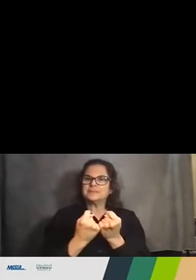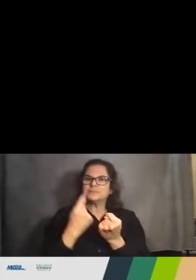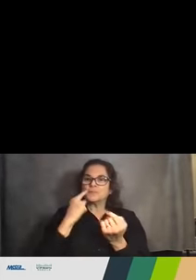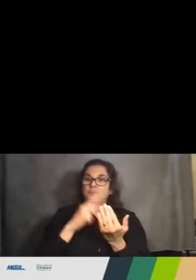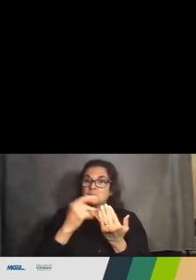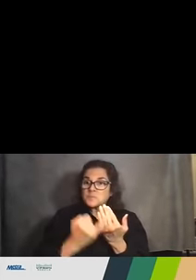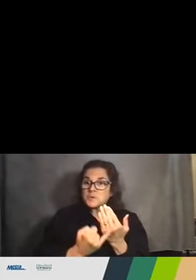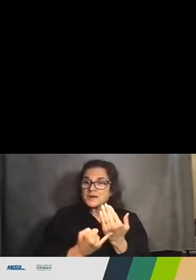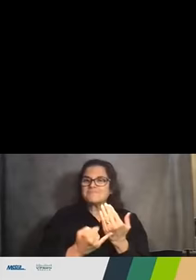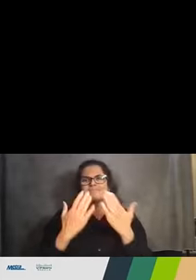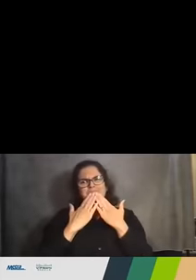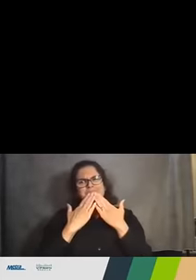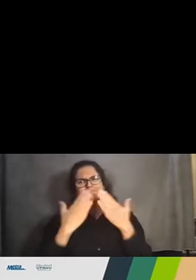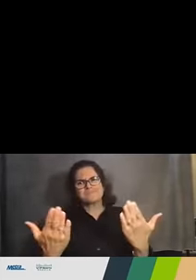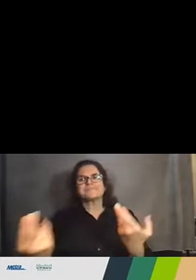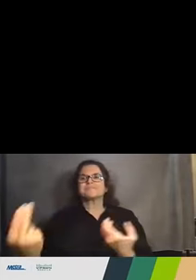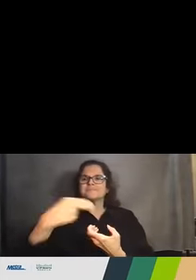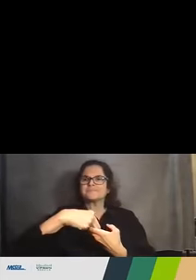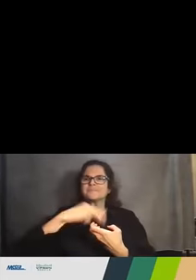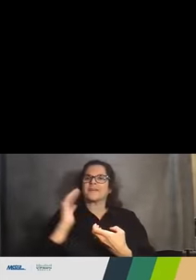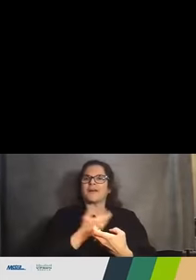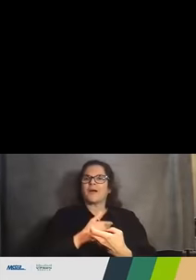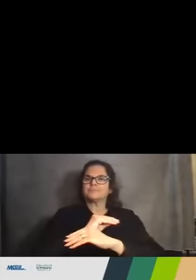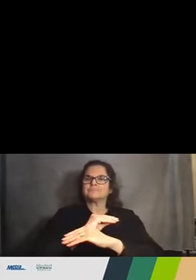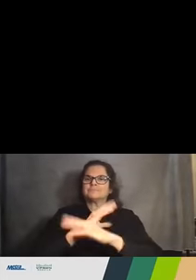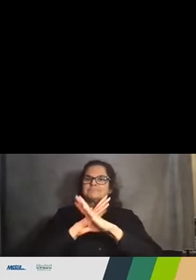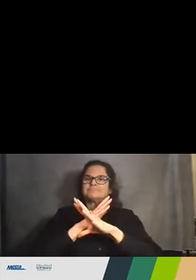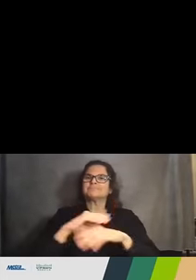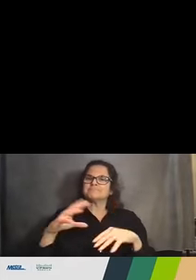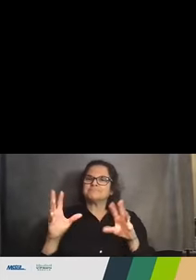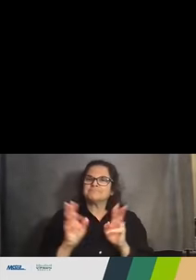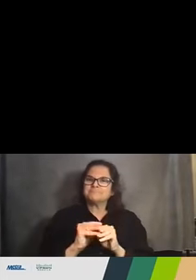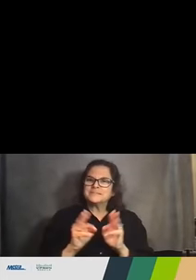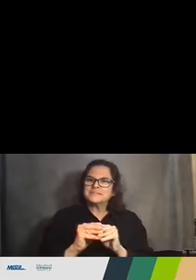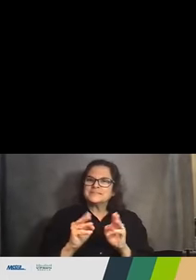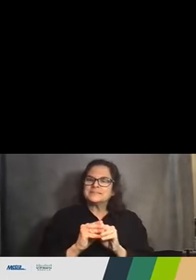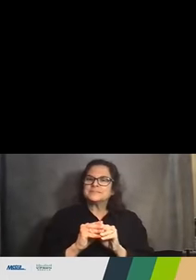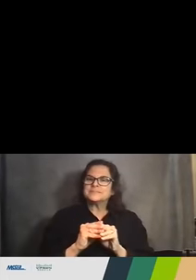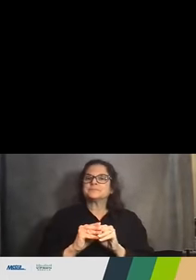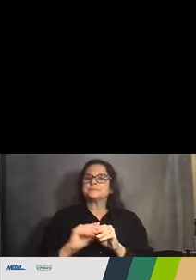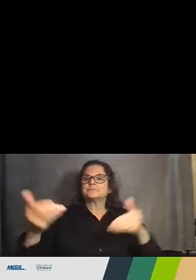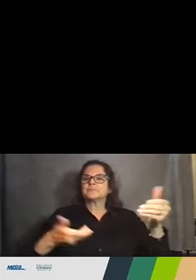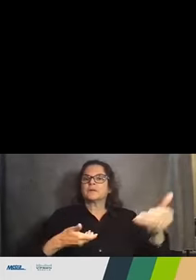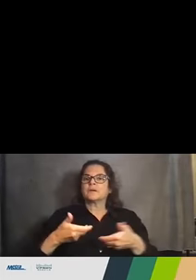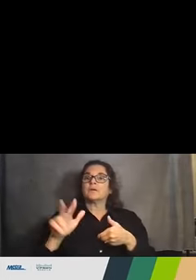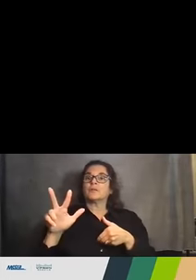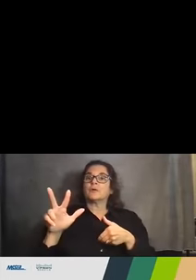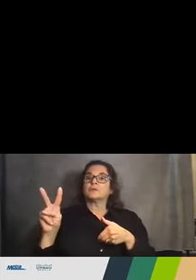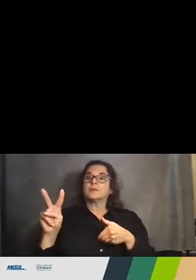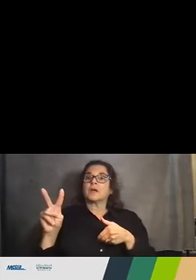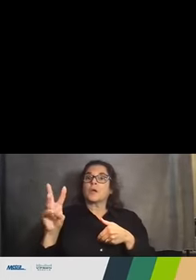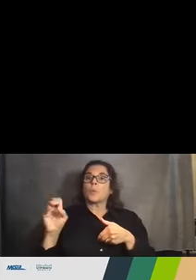tonight's virtual public meeting. We're also happy to welcome 32nd Ward Alderman Scott